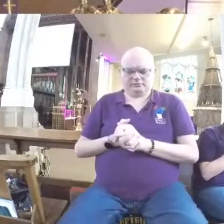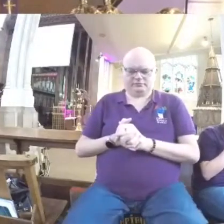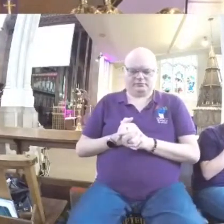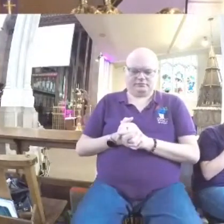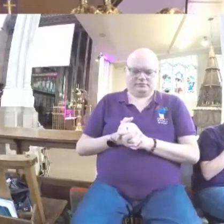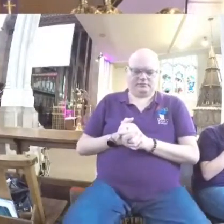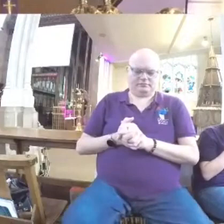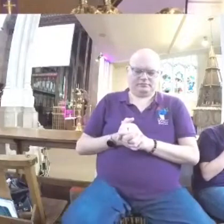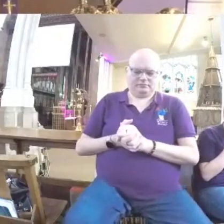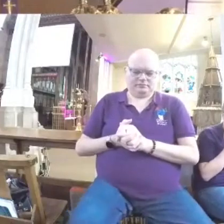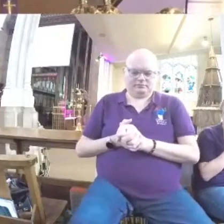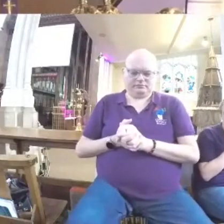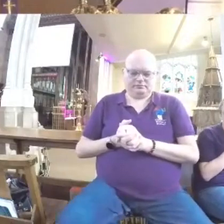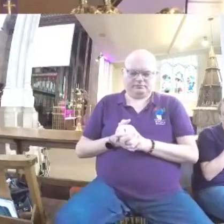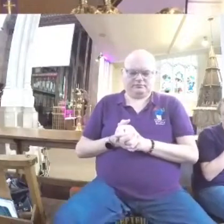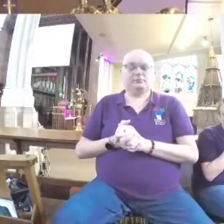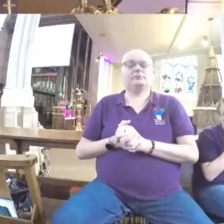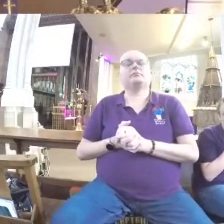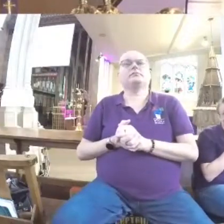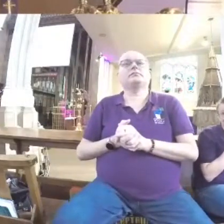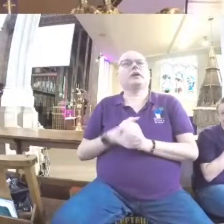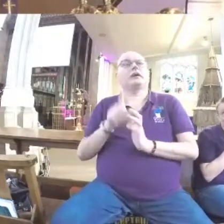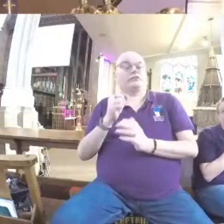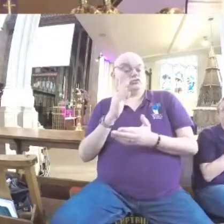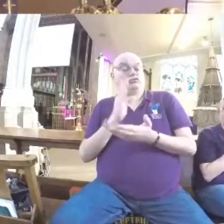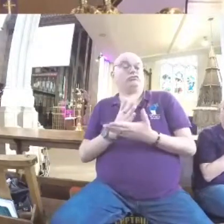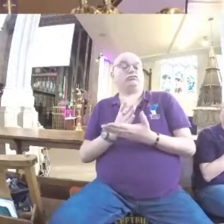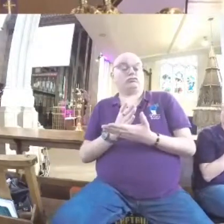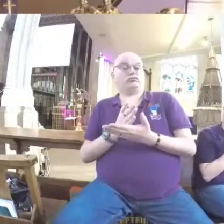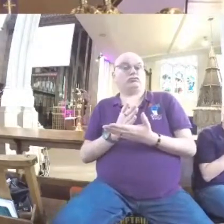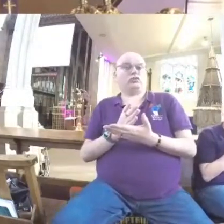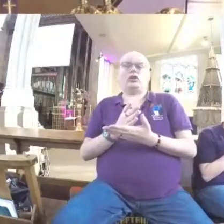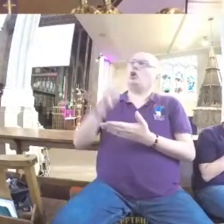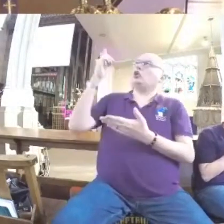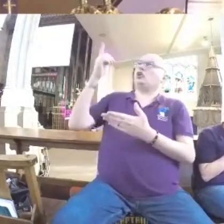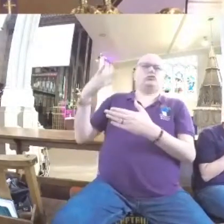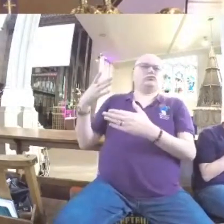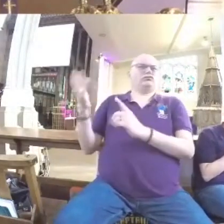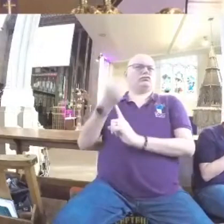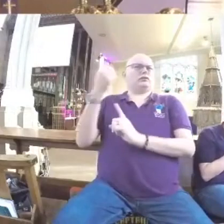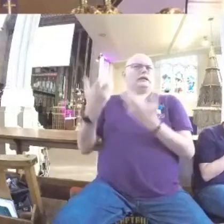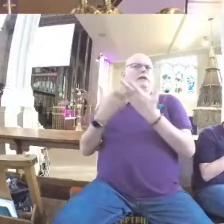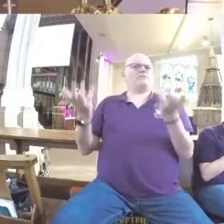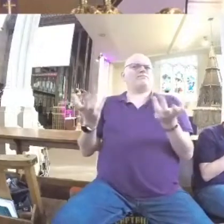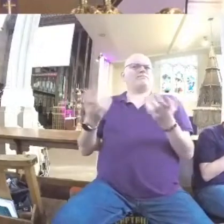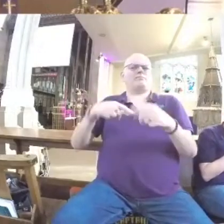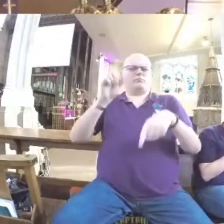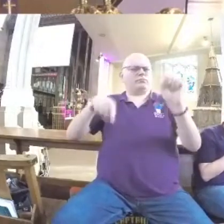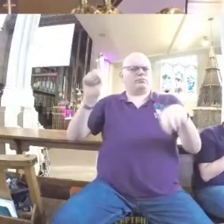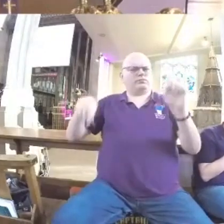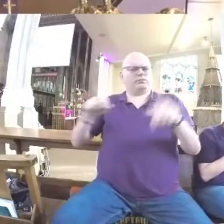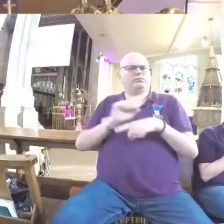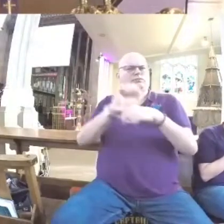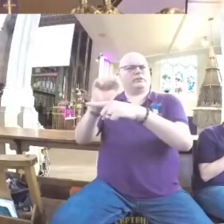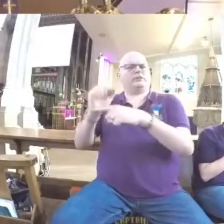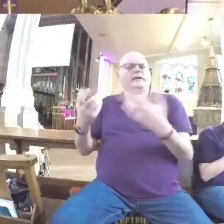every true believer. If indeed this is true, how does God do it? Well, there are many ways that God protects